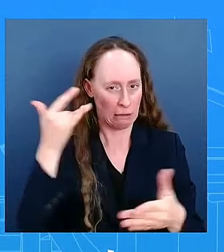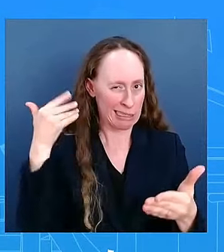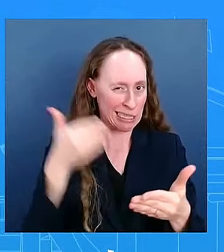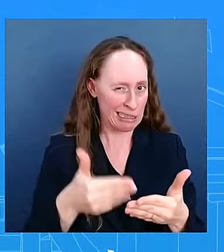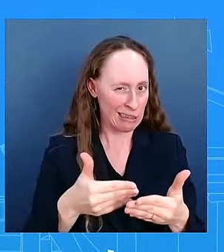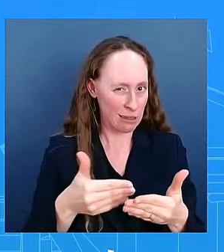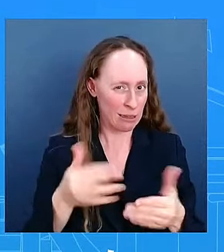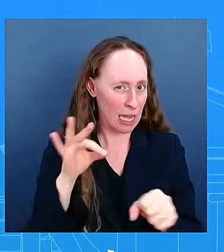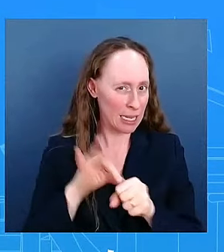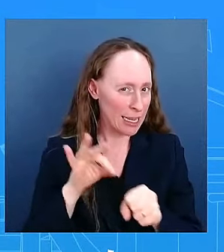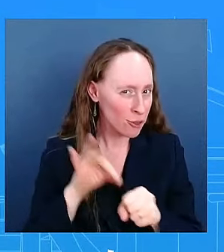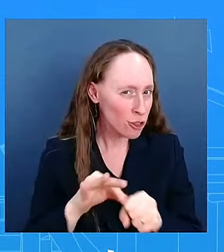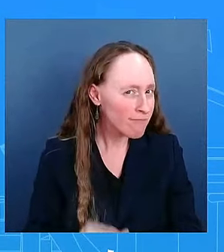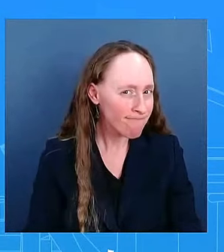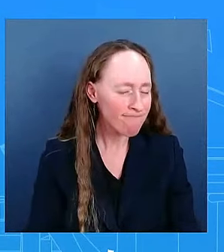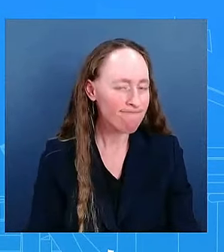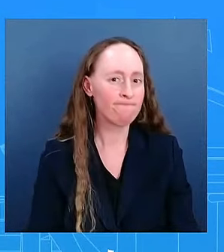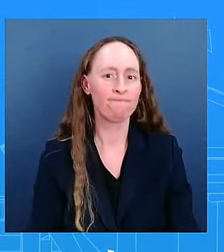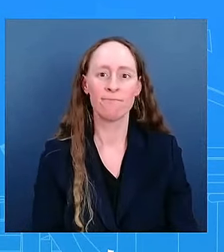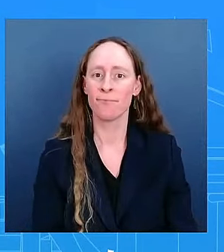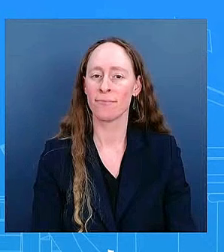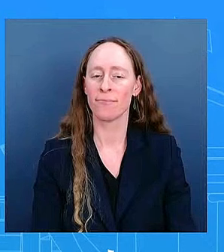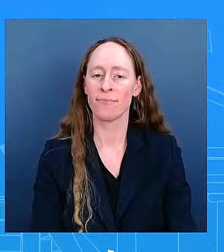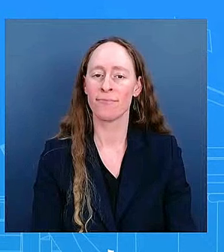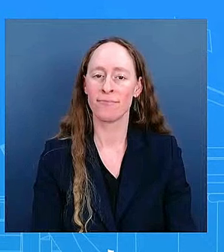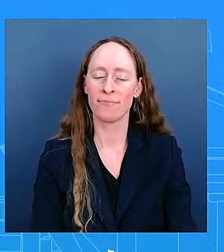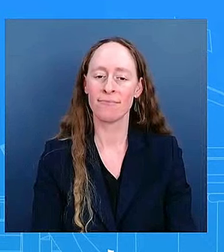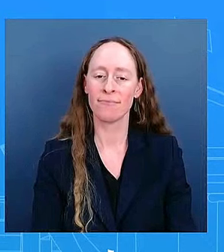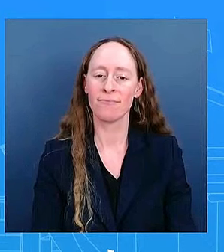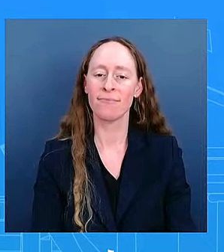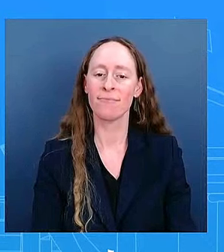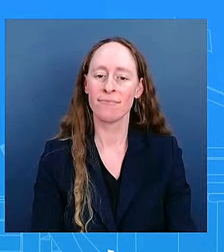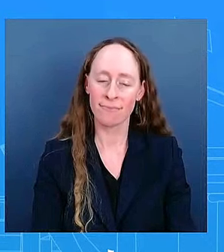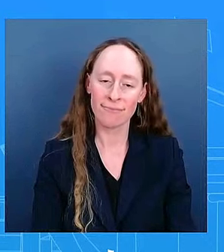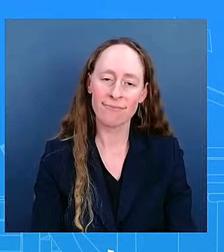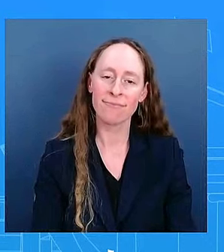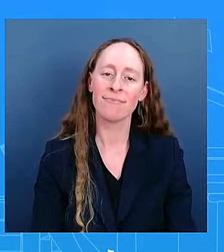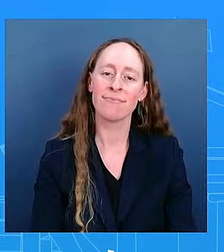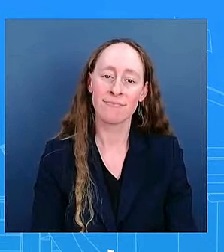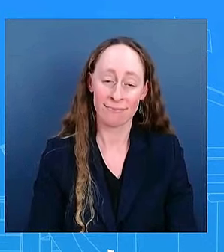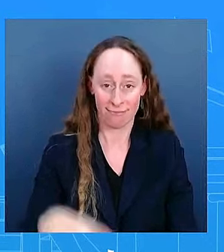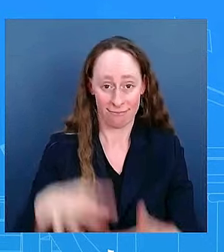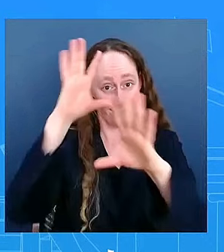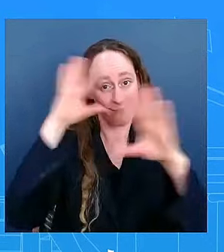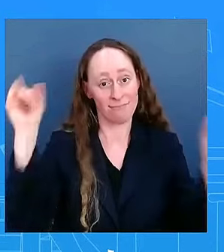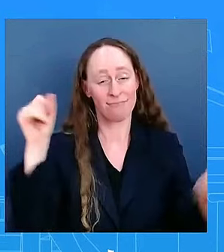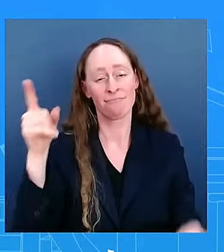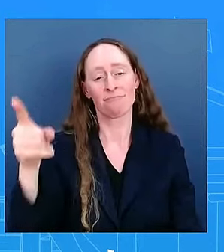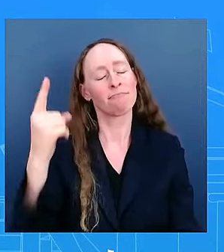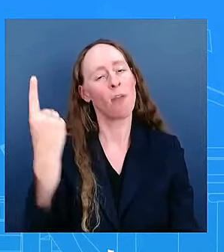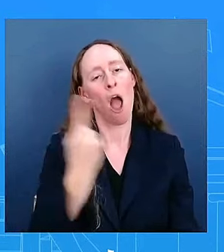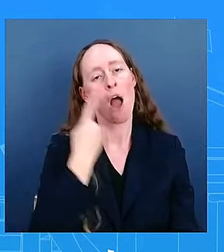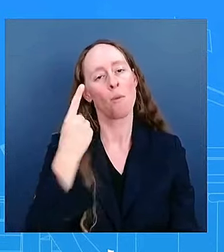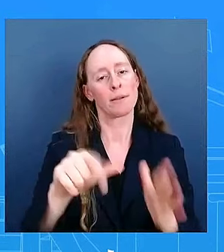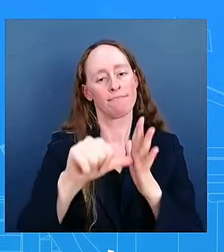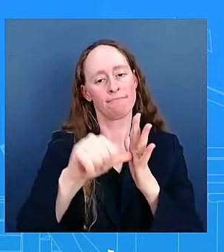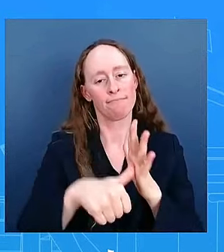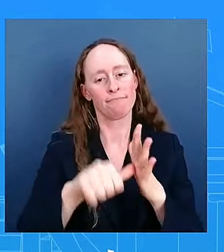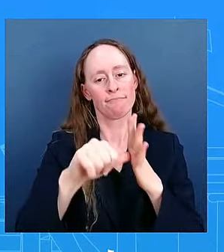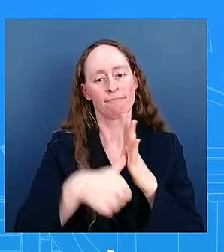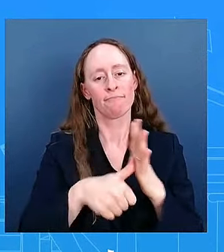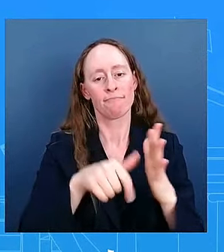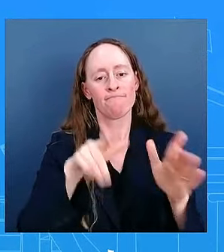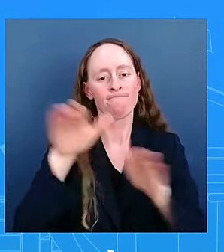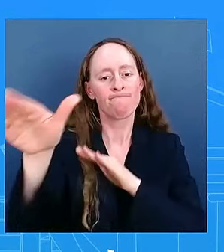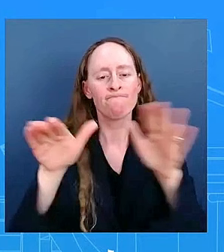here's the thing. You have a President who wanted to make sure what he said was not taken out of context and took that extra